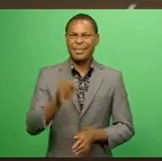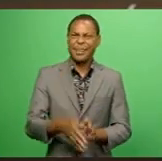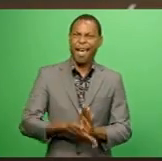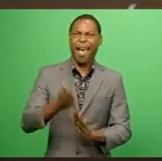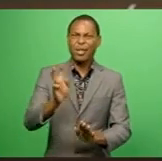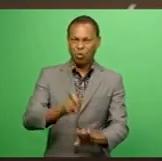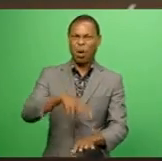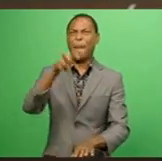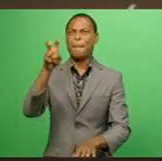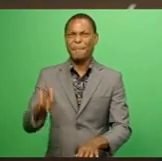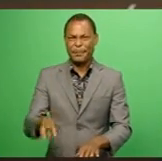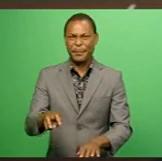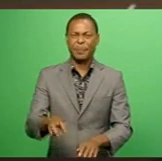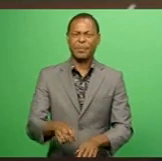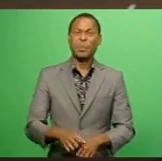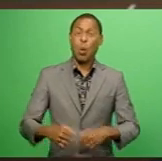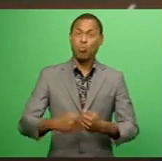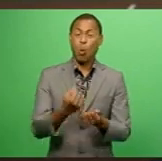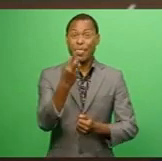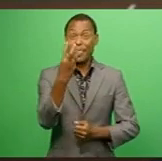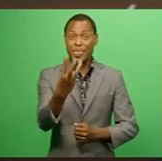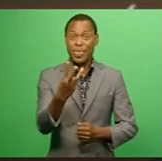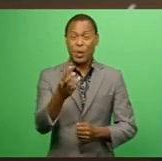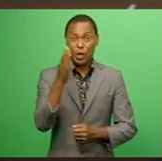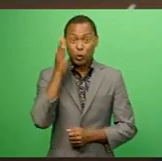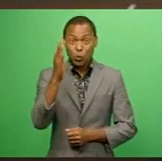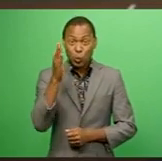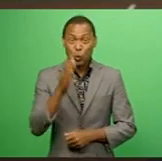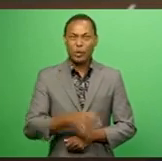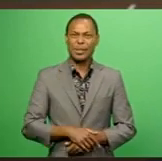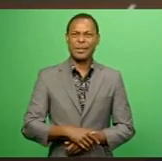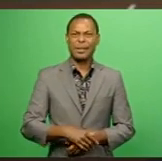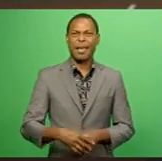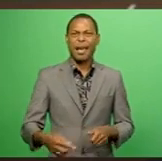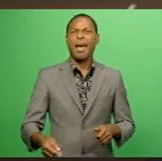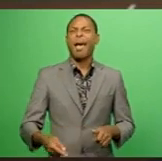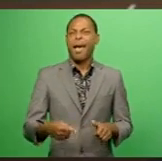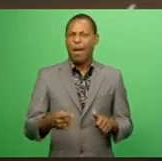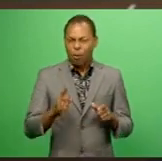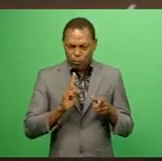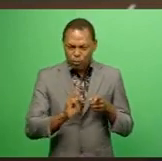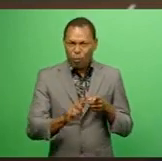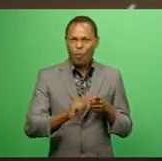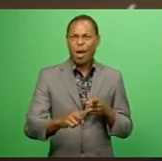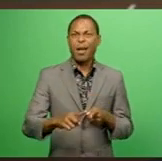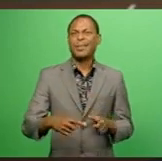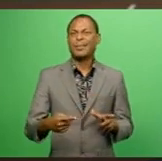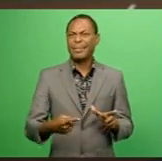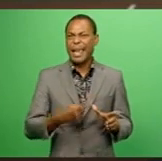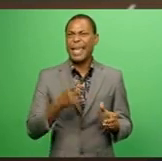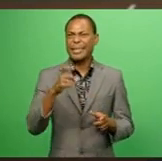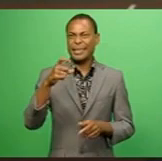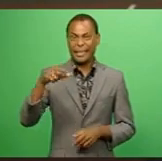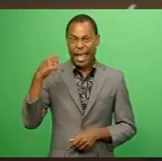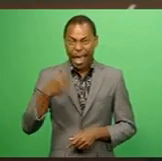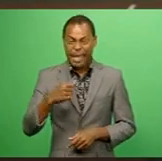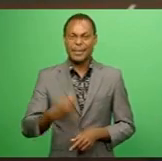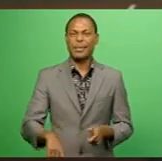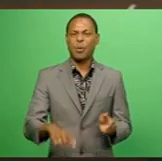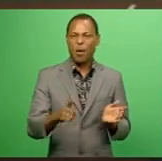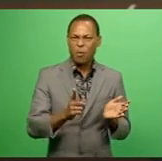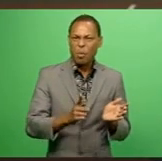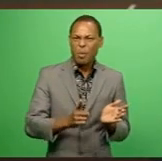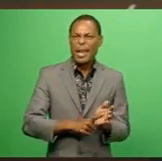which was broken by three schools, Siteri Rauda of Andi Thakambo school, Unaisi Kaulatonga of Lelin Memorial